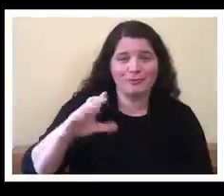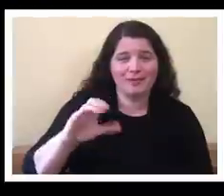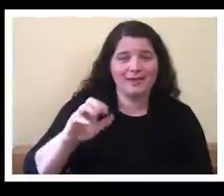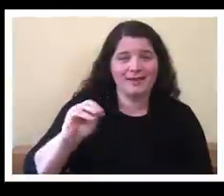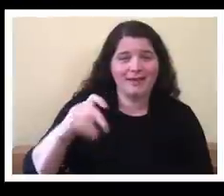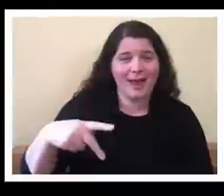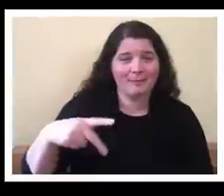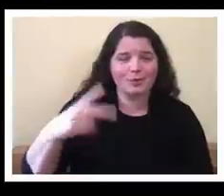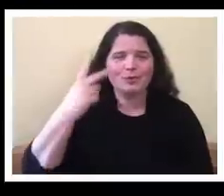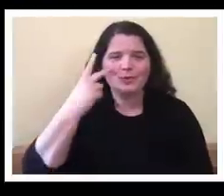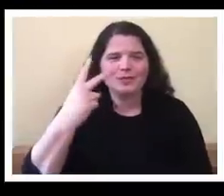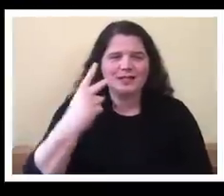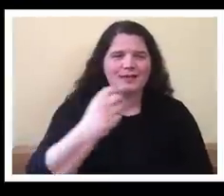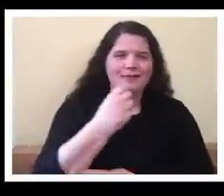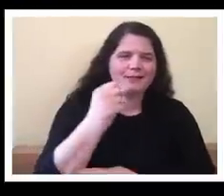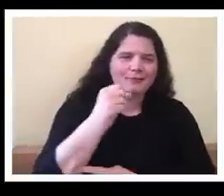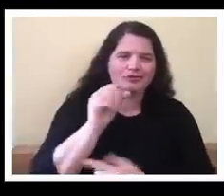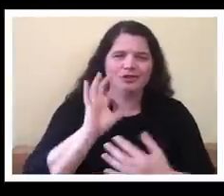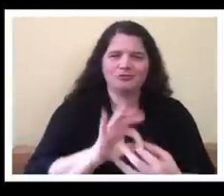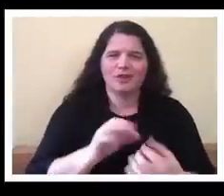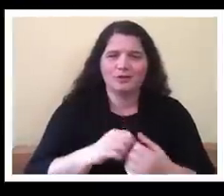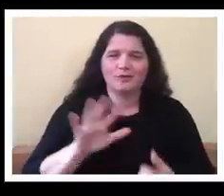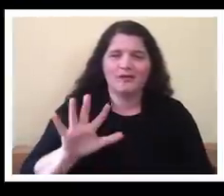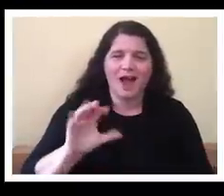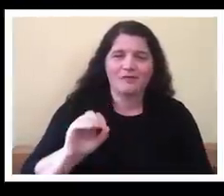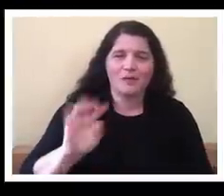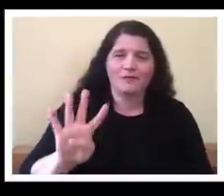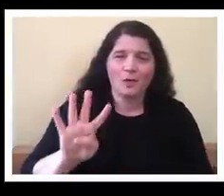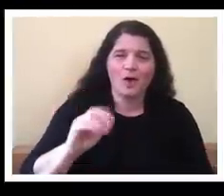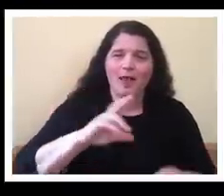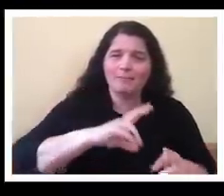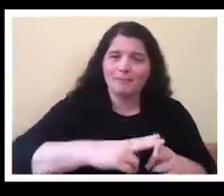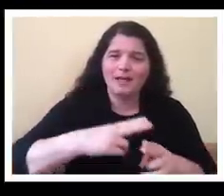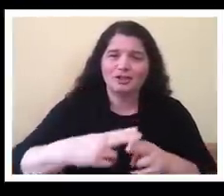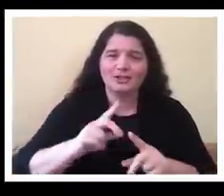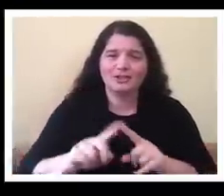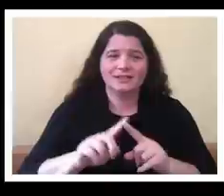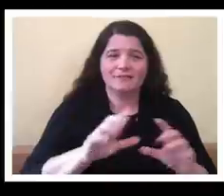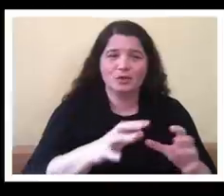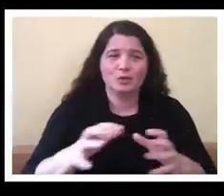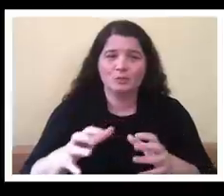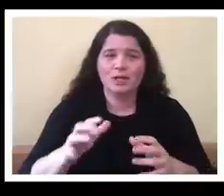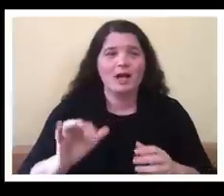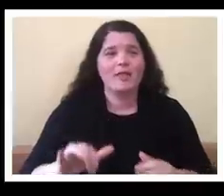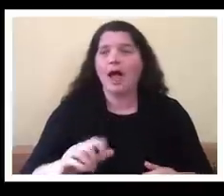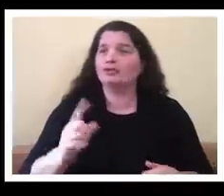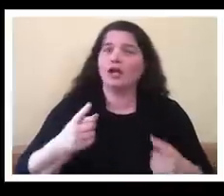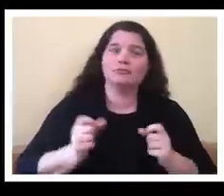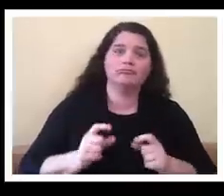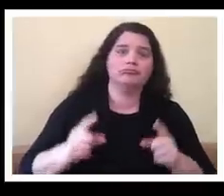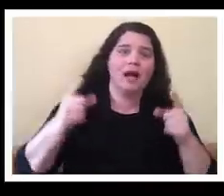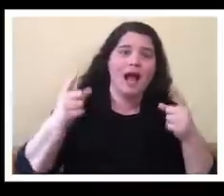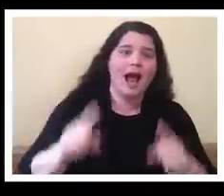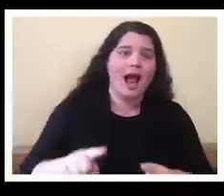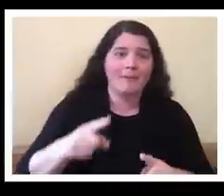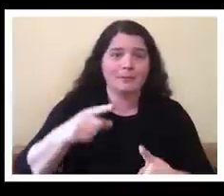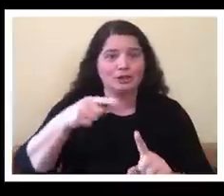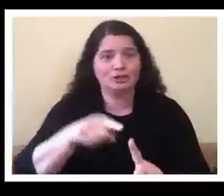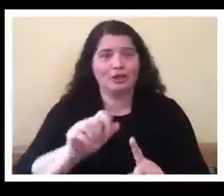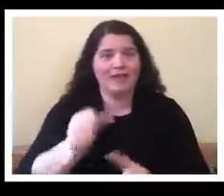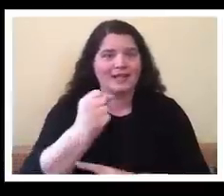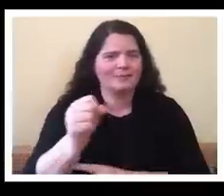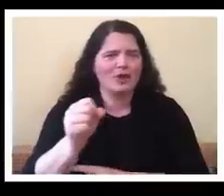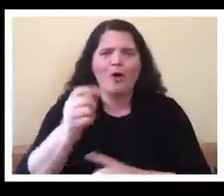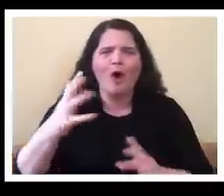the references to all these different groups that was not something that just happened because of the 504 demonstrations it was